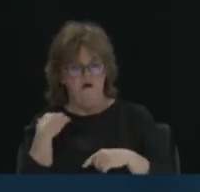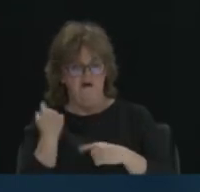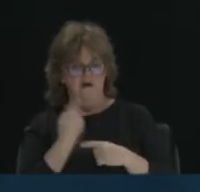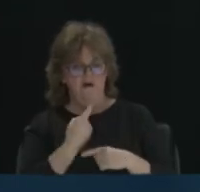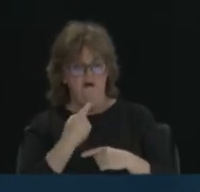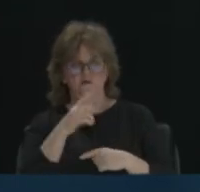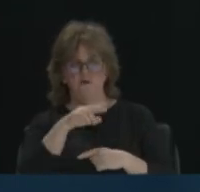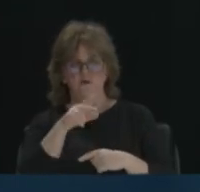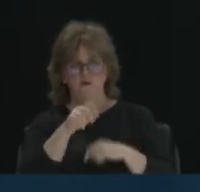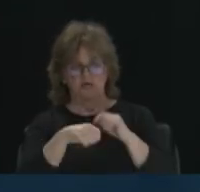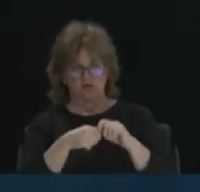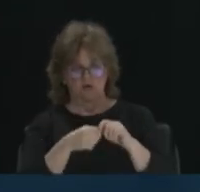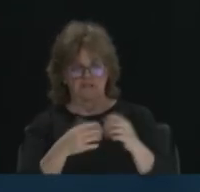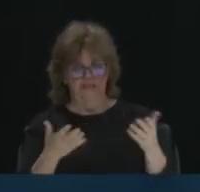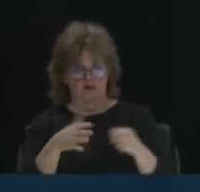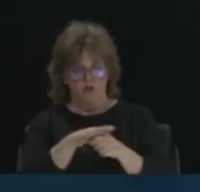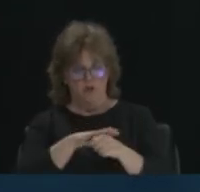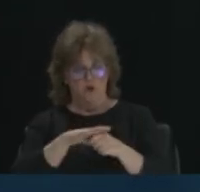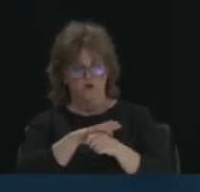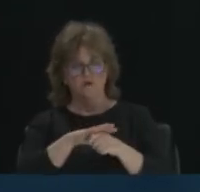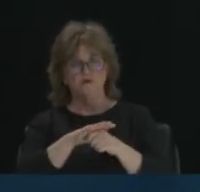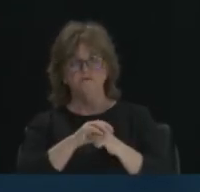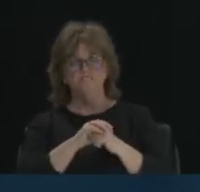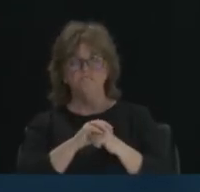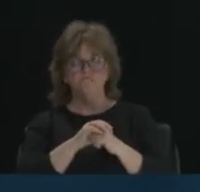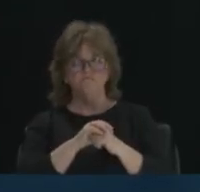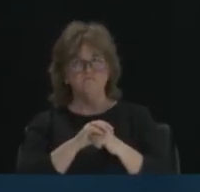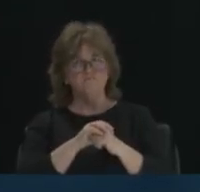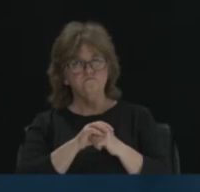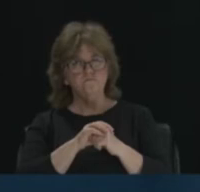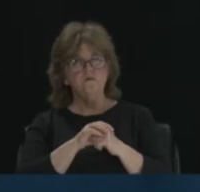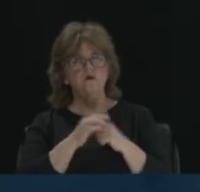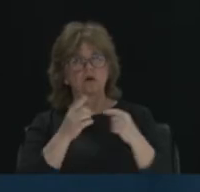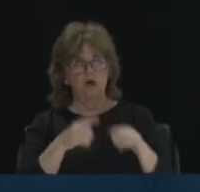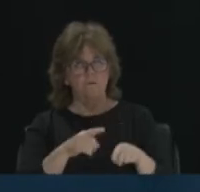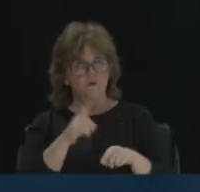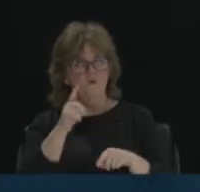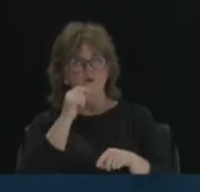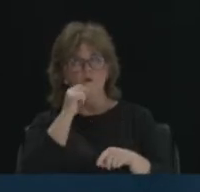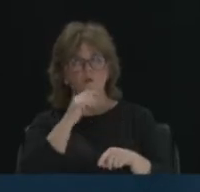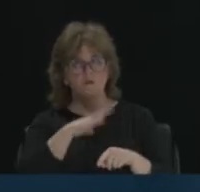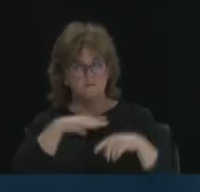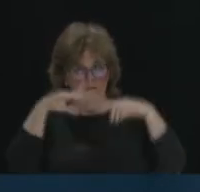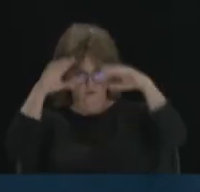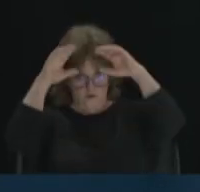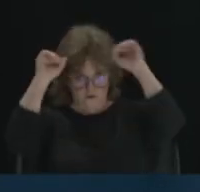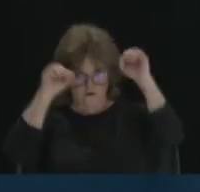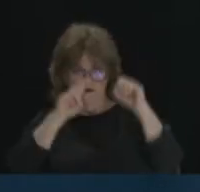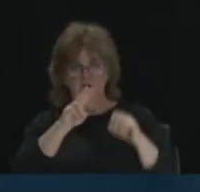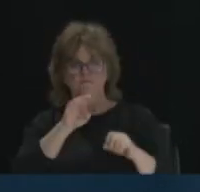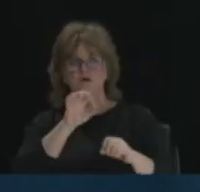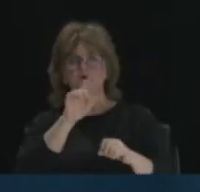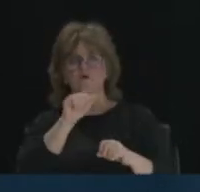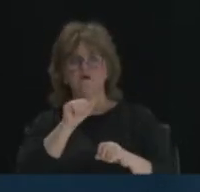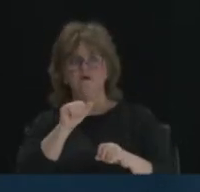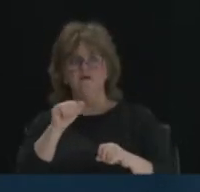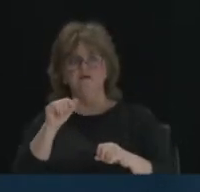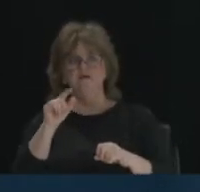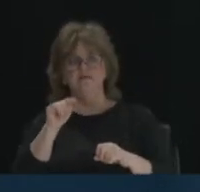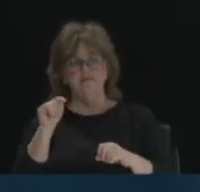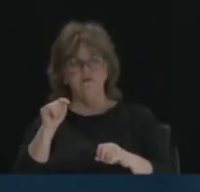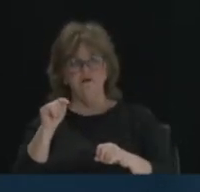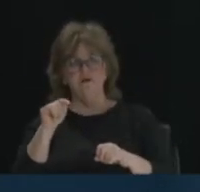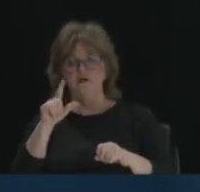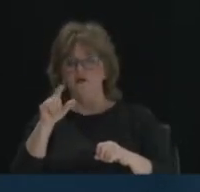presidency locally. There was one female president, which is Viola T. Waiters, Viola T.